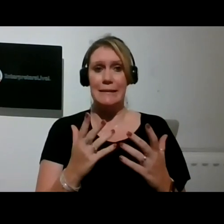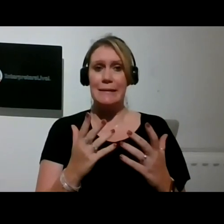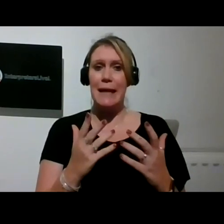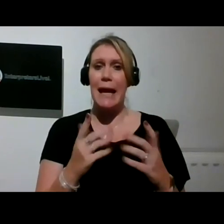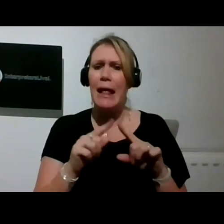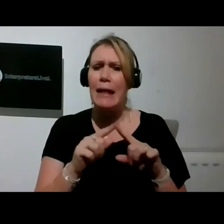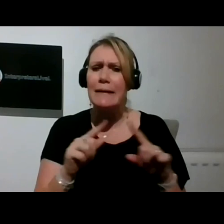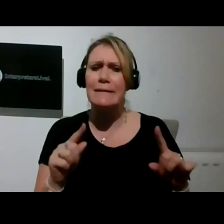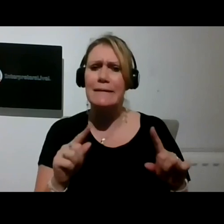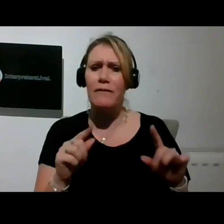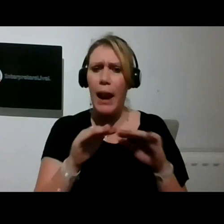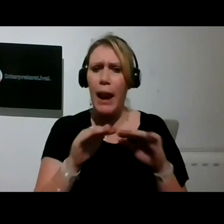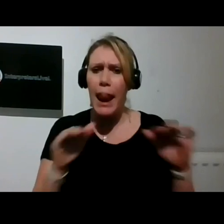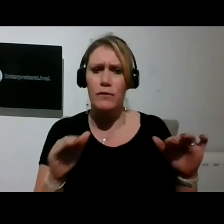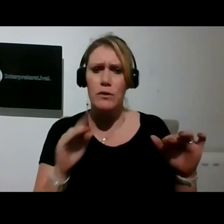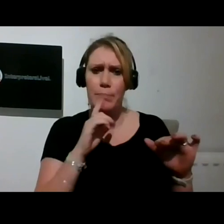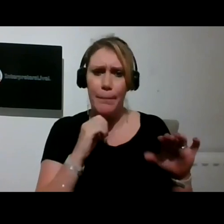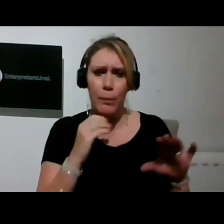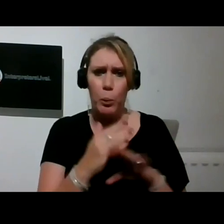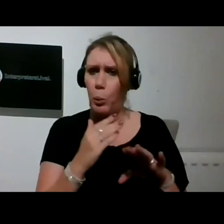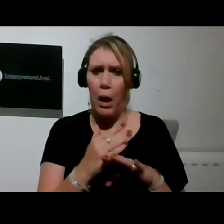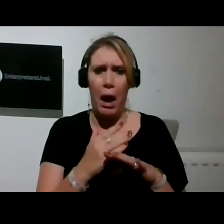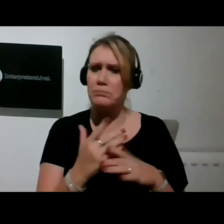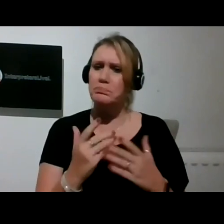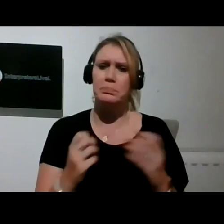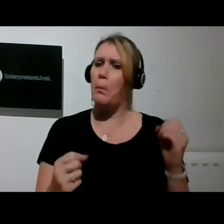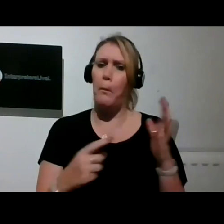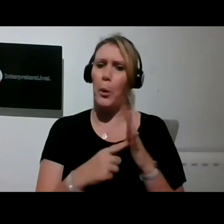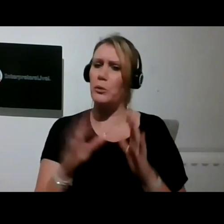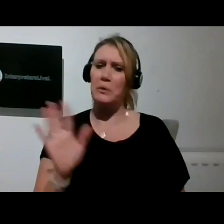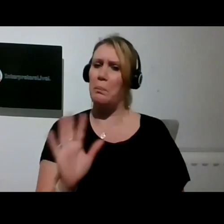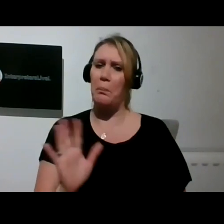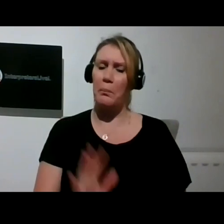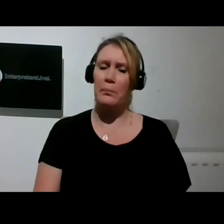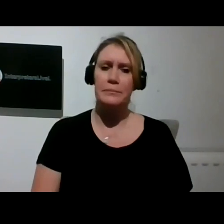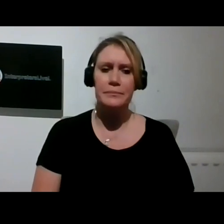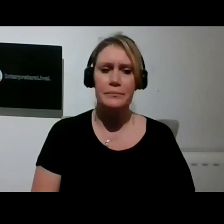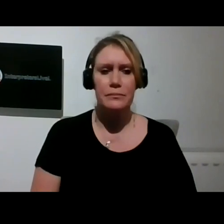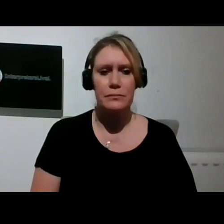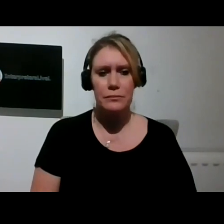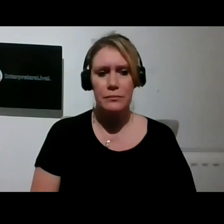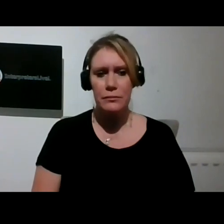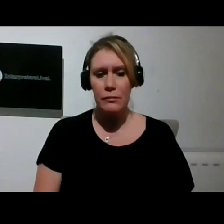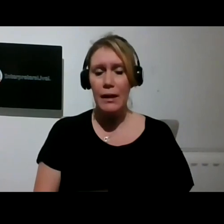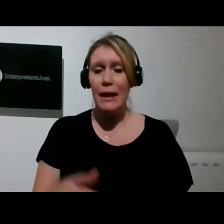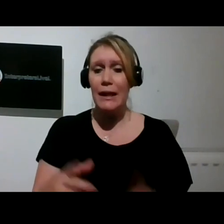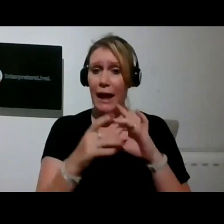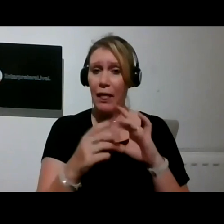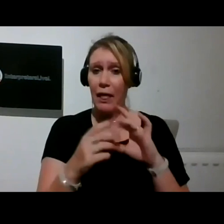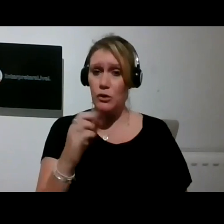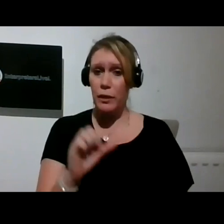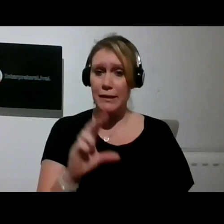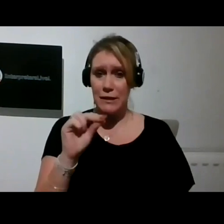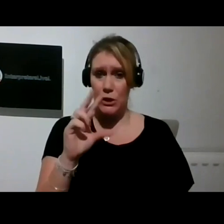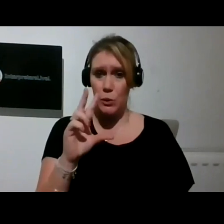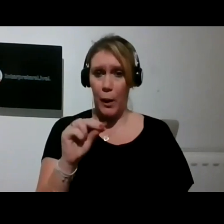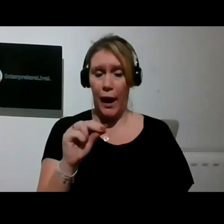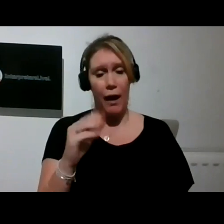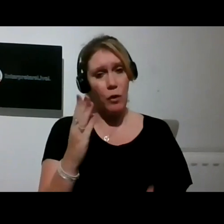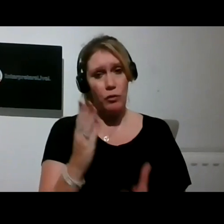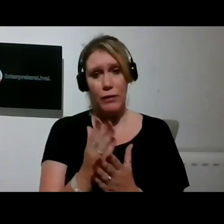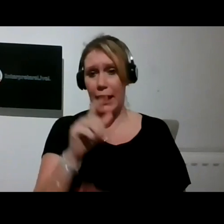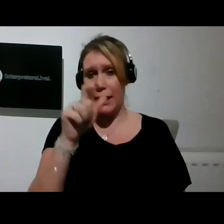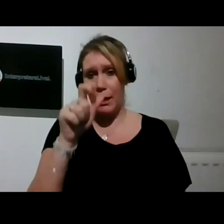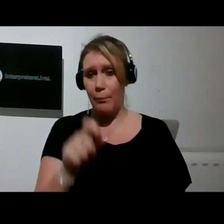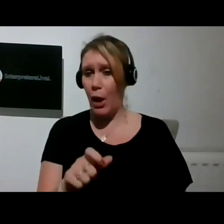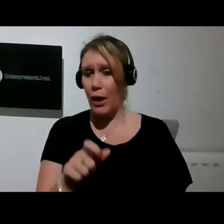first exhibition in 2012 was, you know, really the person who was absolutely fundamental to its